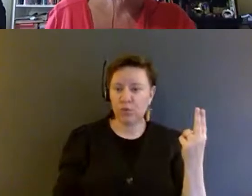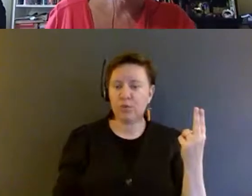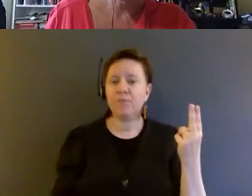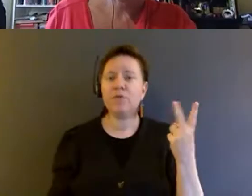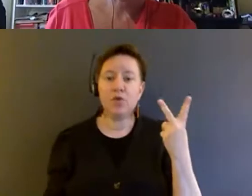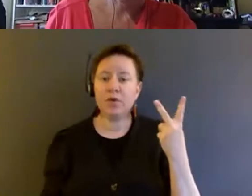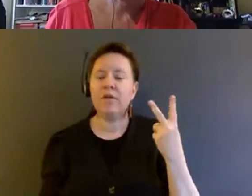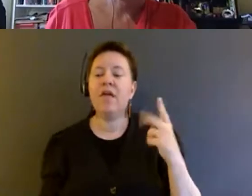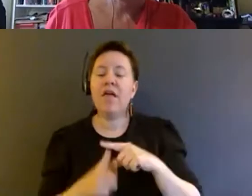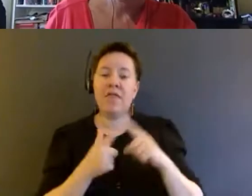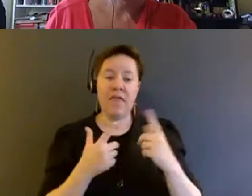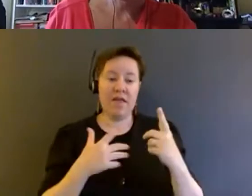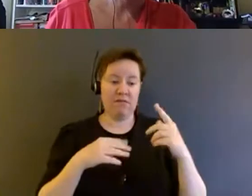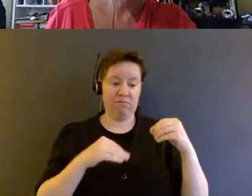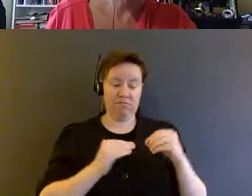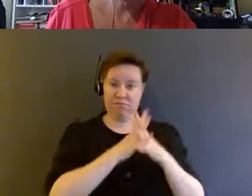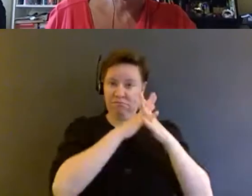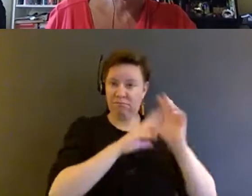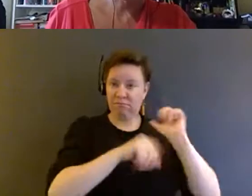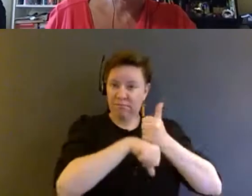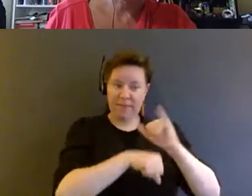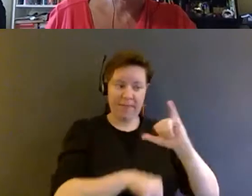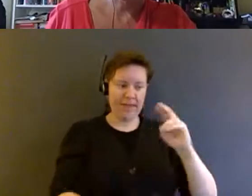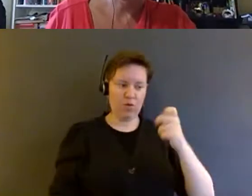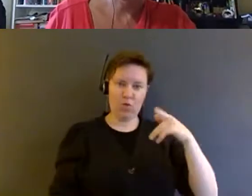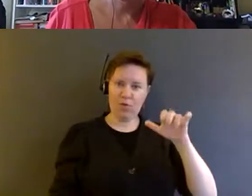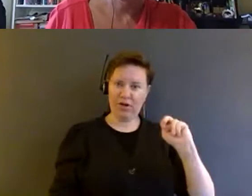then incorporation is one of its key characteristic.